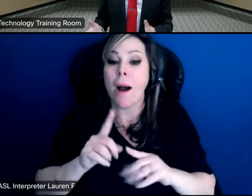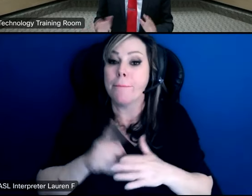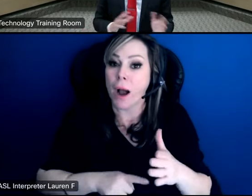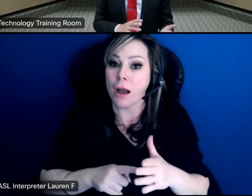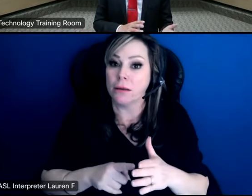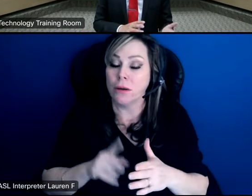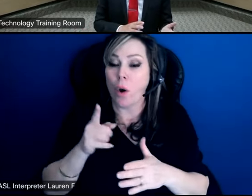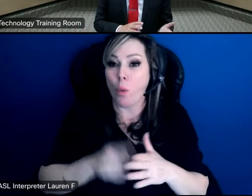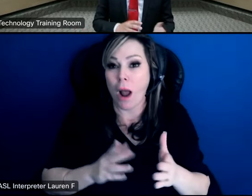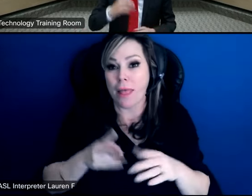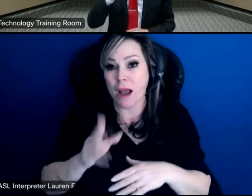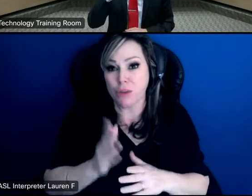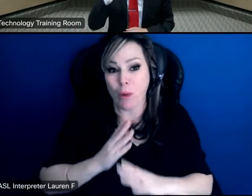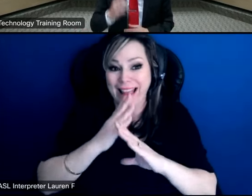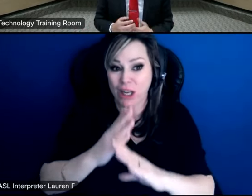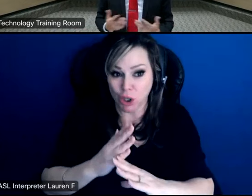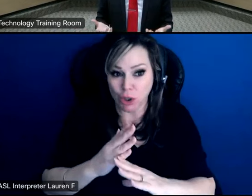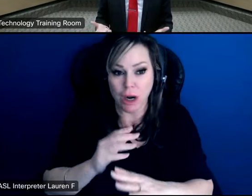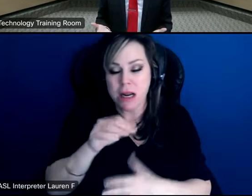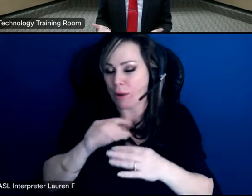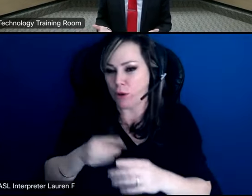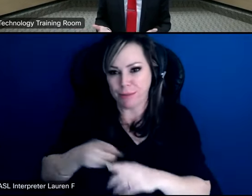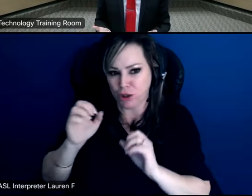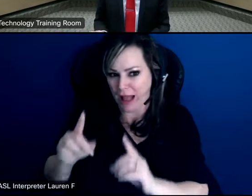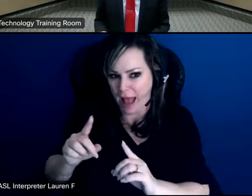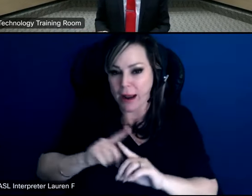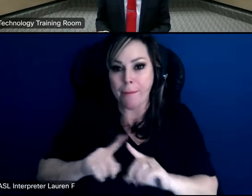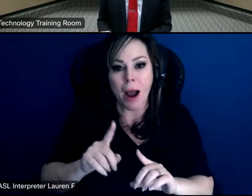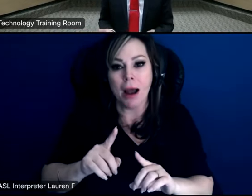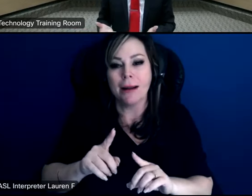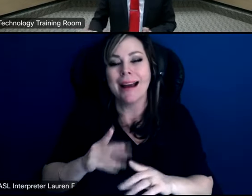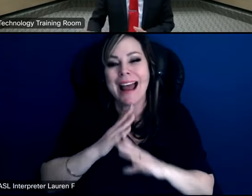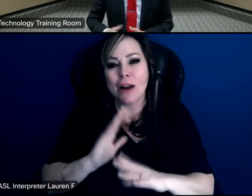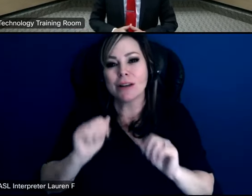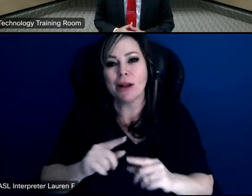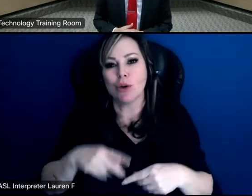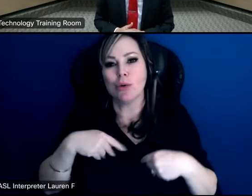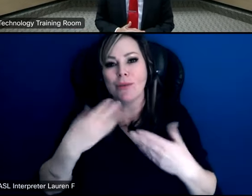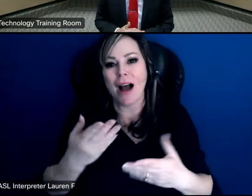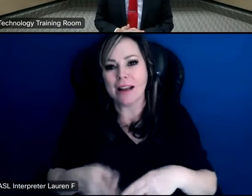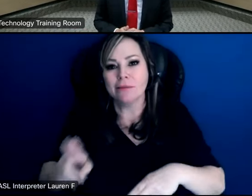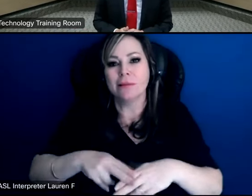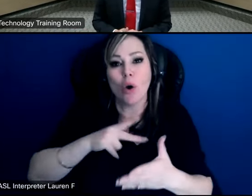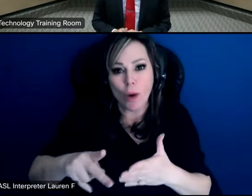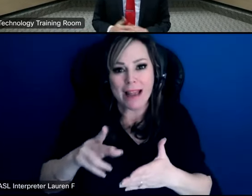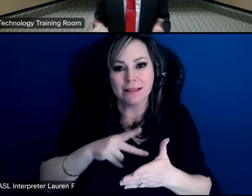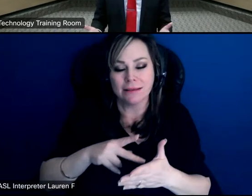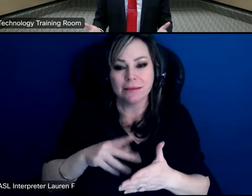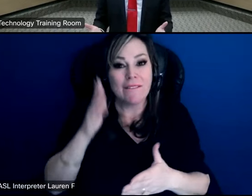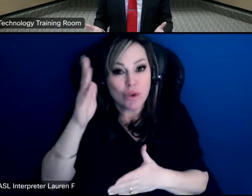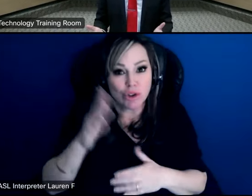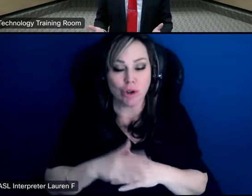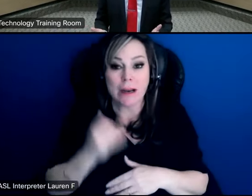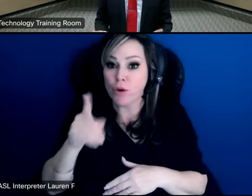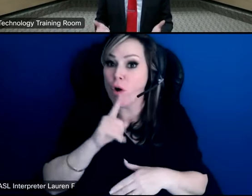hinder and it's not on the special ed side it hinders our ability to provide compensation and provide raises in the future which if